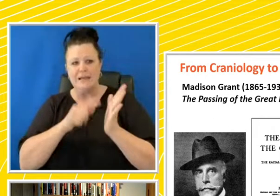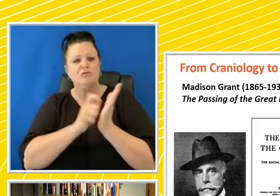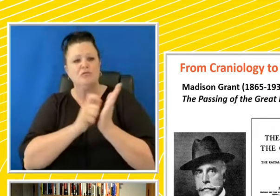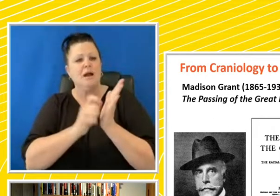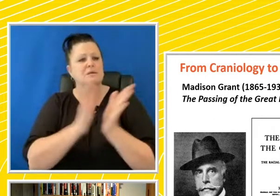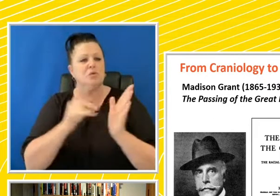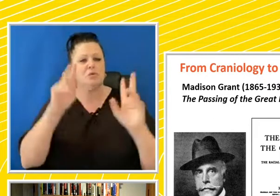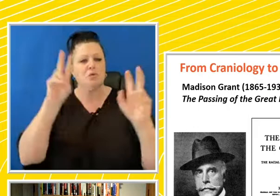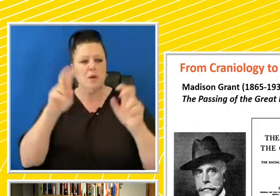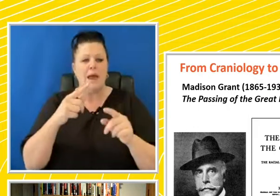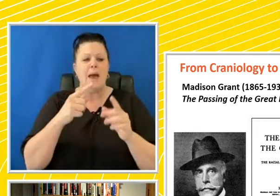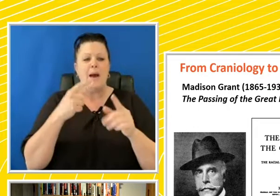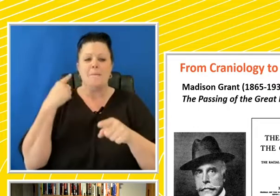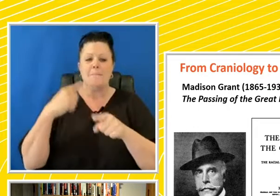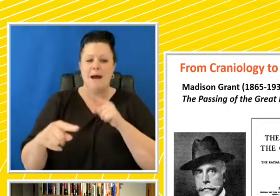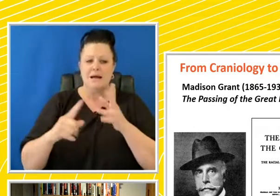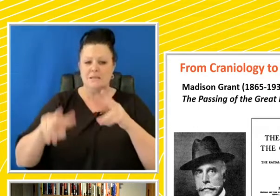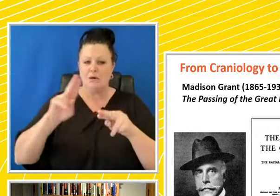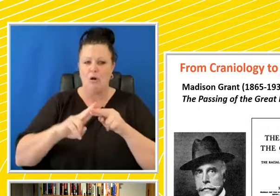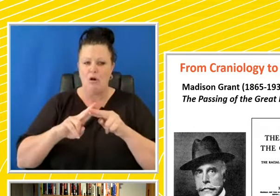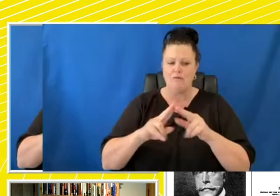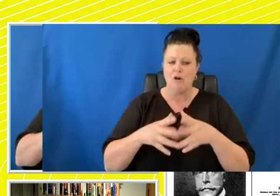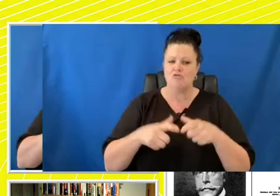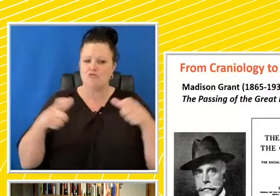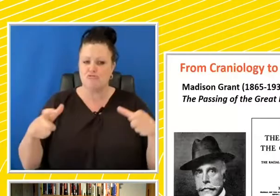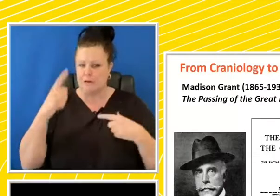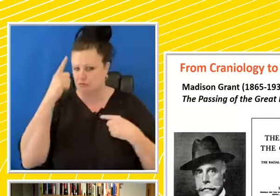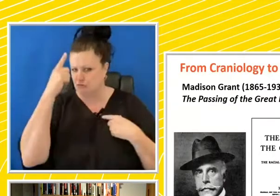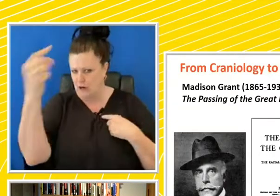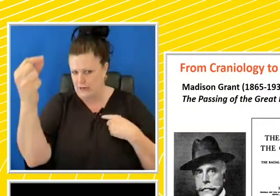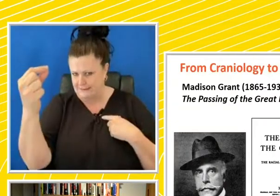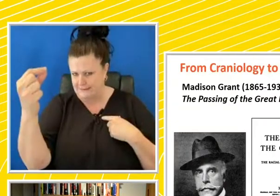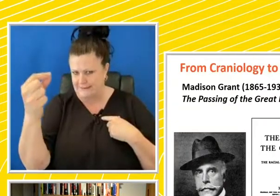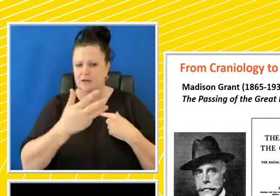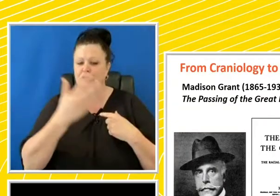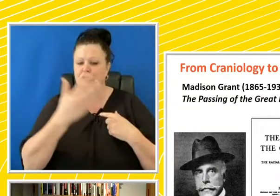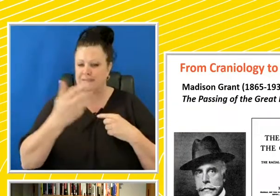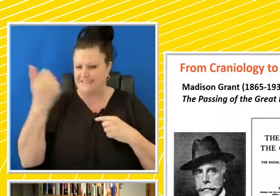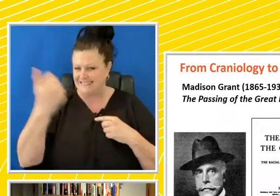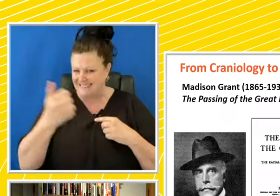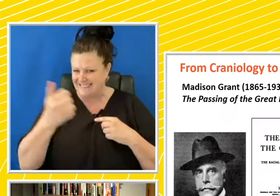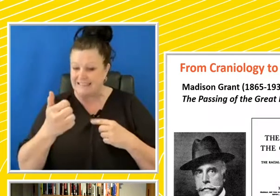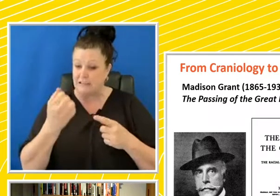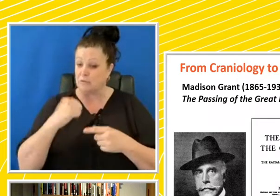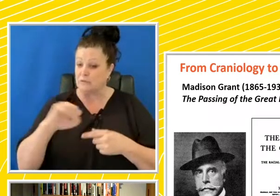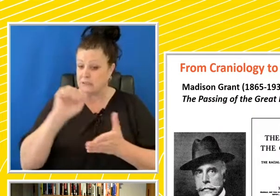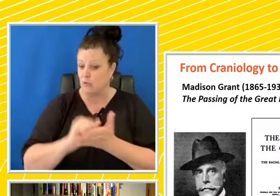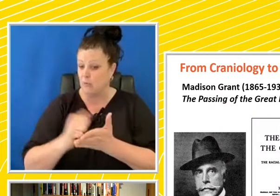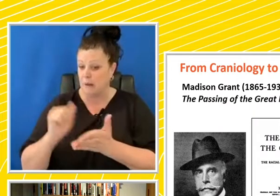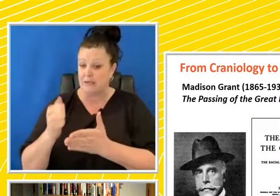Great Race in 1916. It goes into multiple editions. It's still being published in 1925.